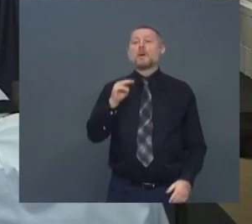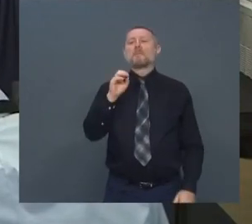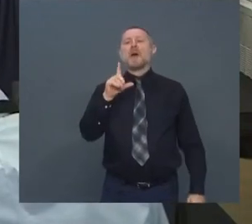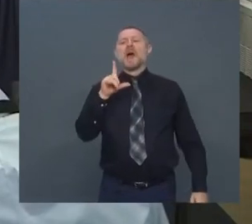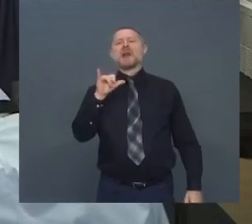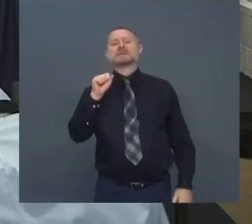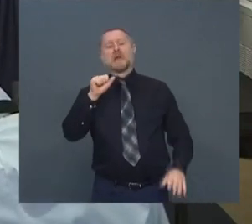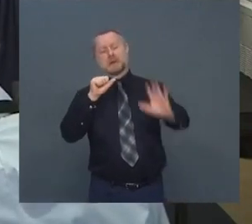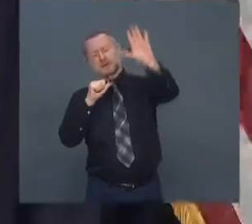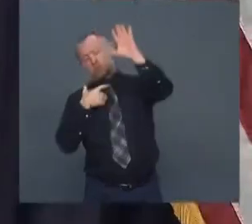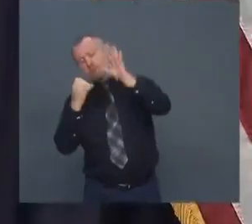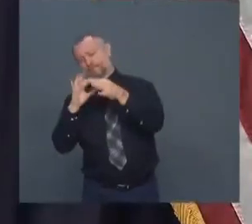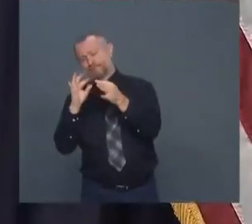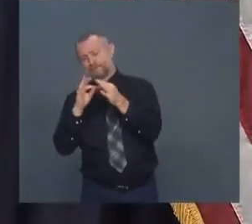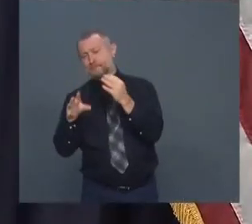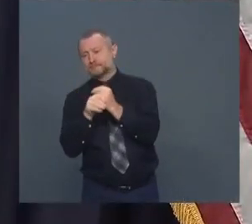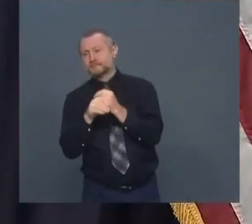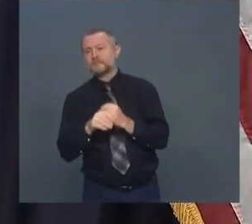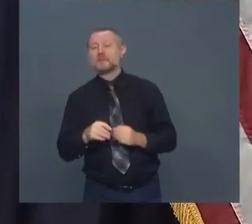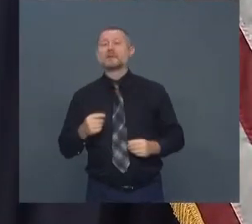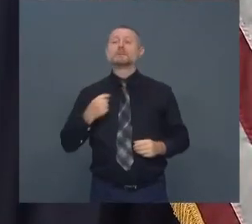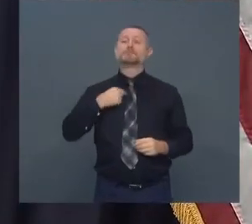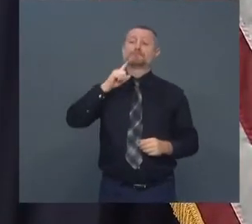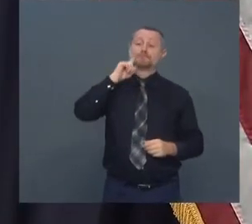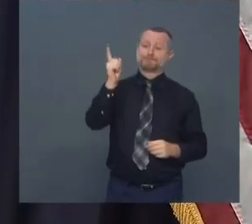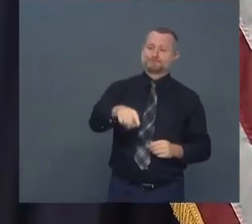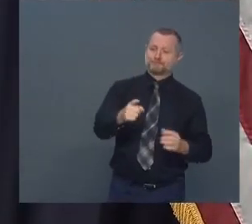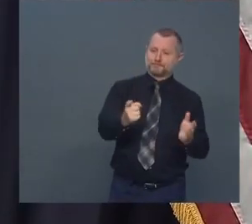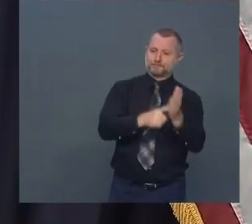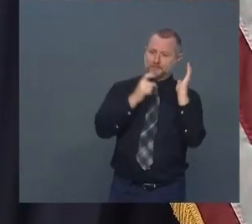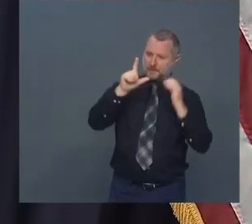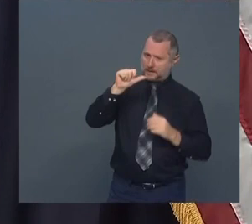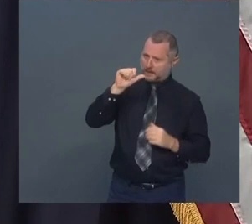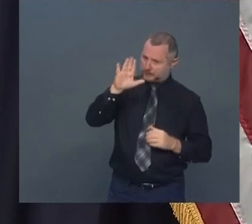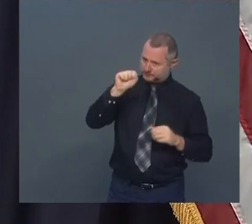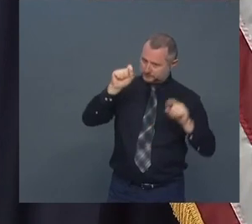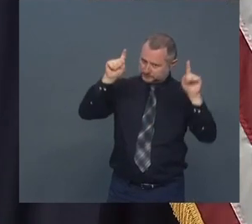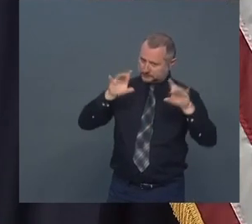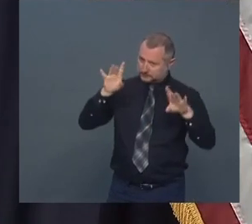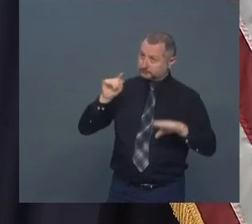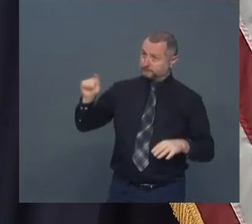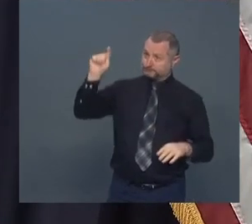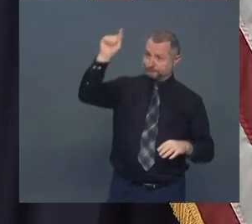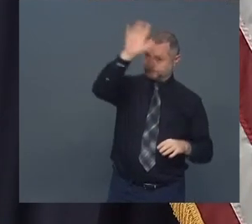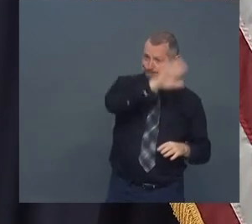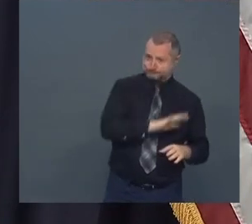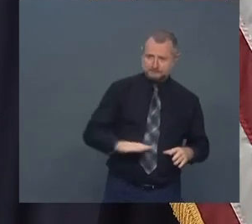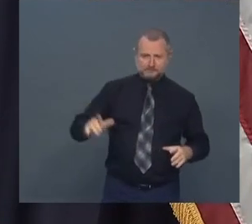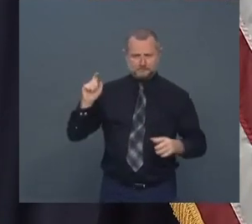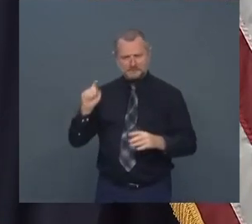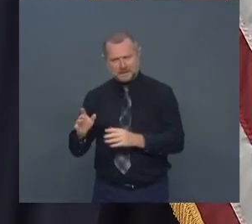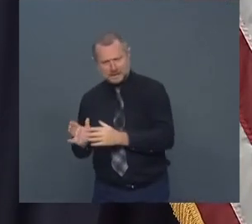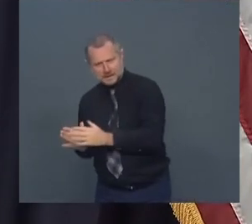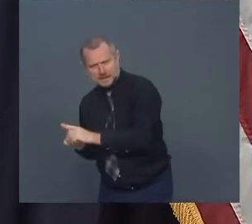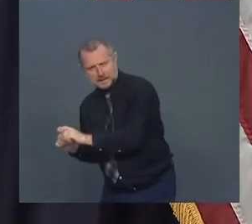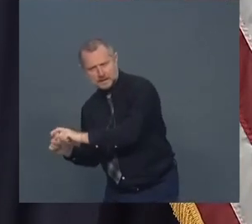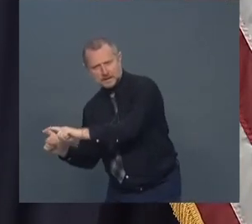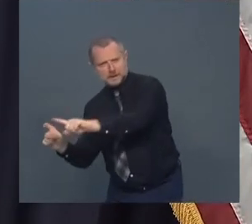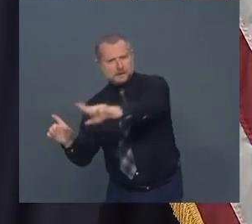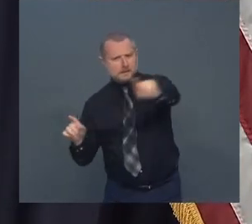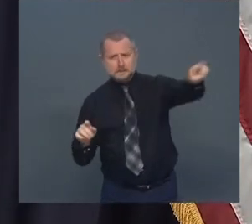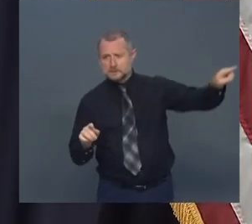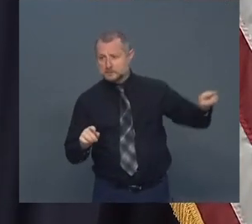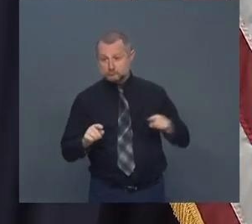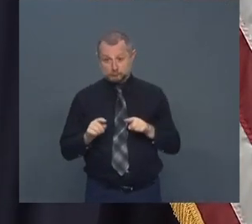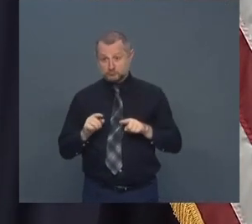so part of this is that we're mandating that labs across the state have to ask as one of the questions when any person comes on off the street if they're